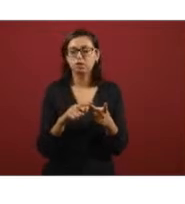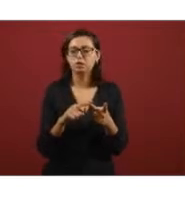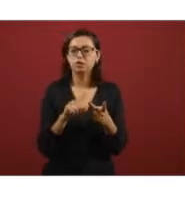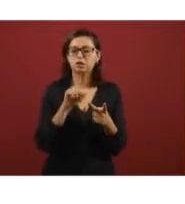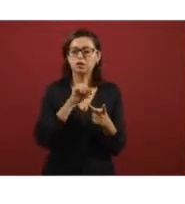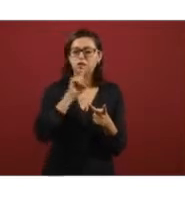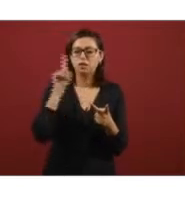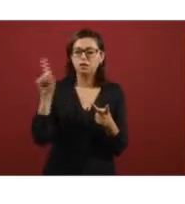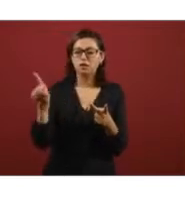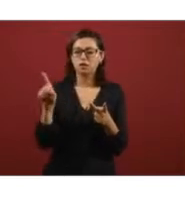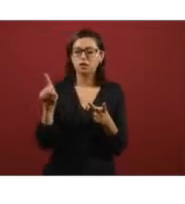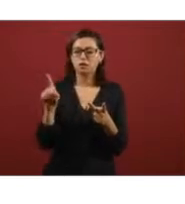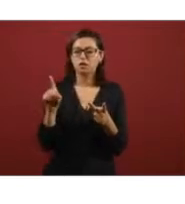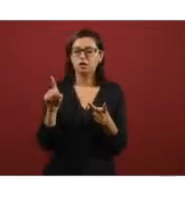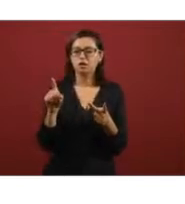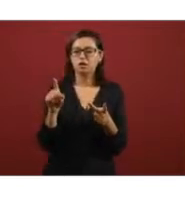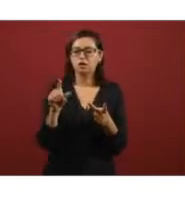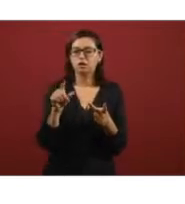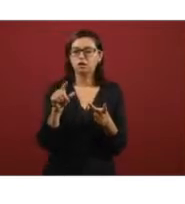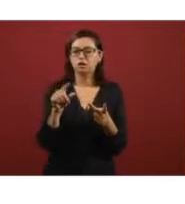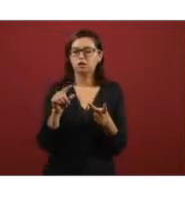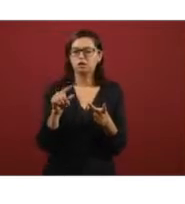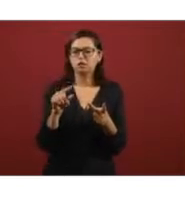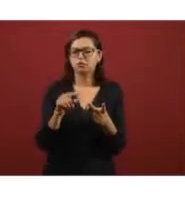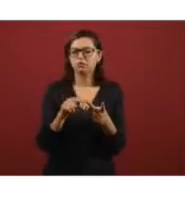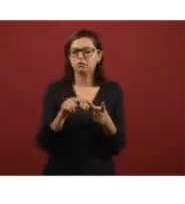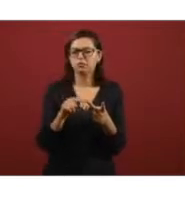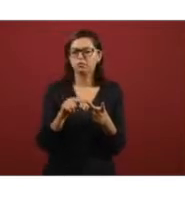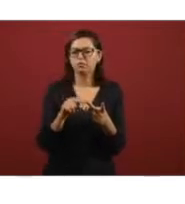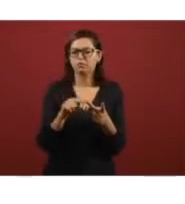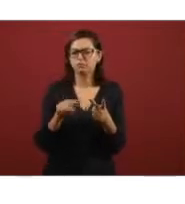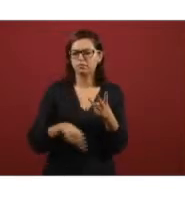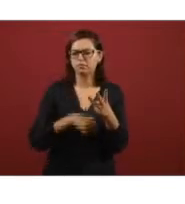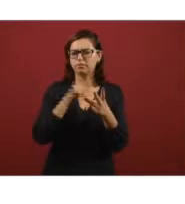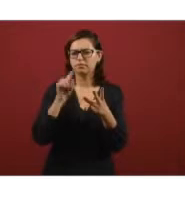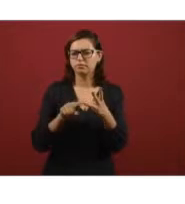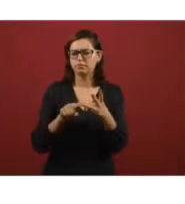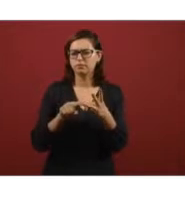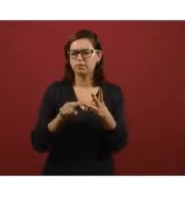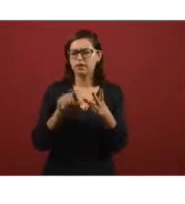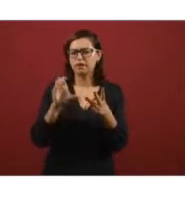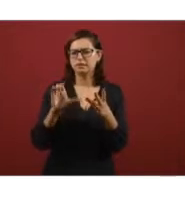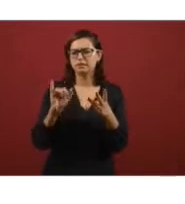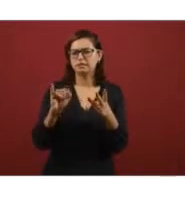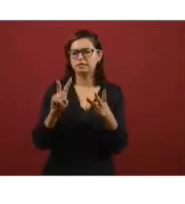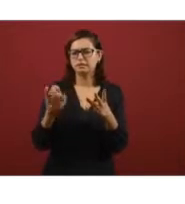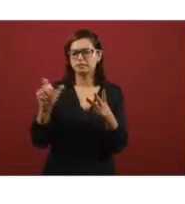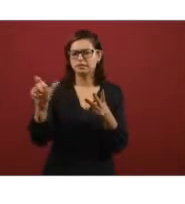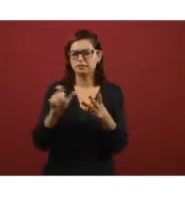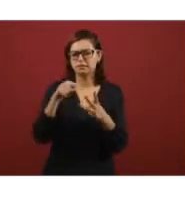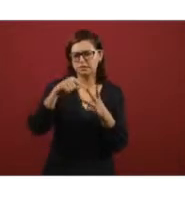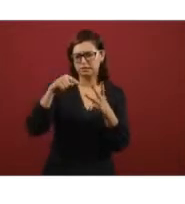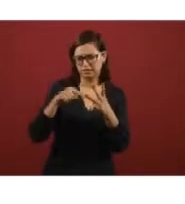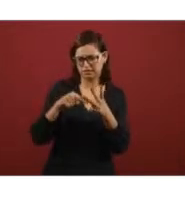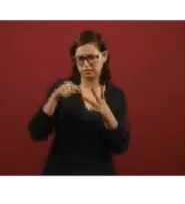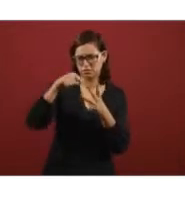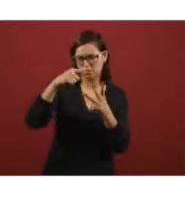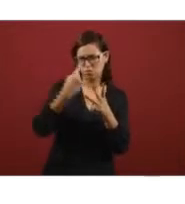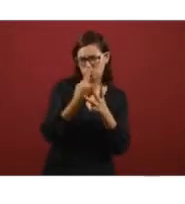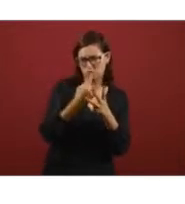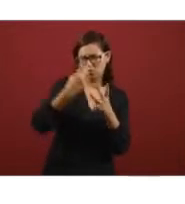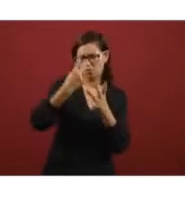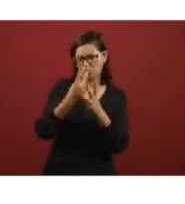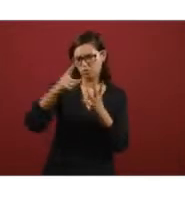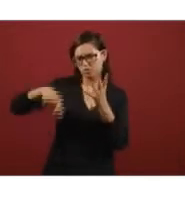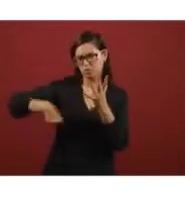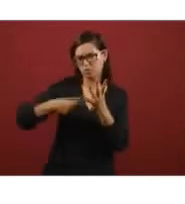which in is in the campus of Civics and then again in November they'll have another one in Civics